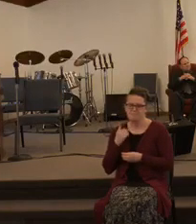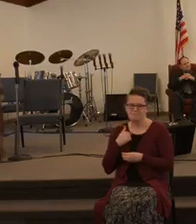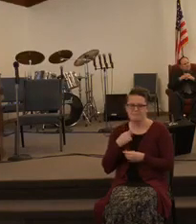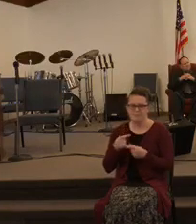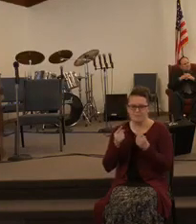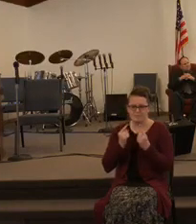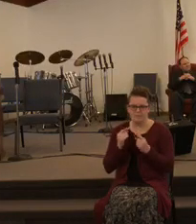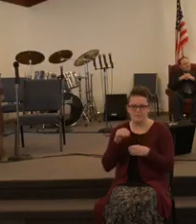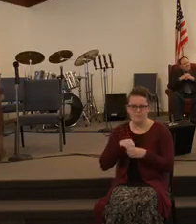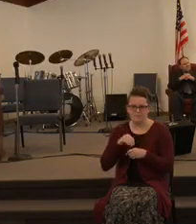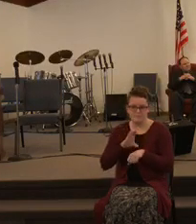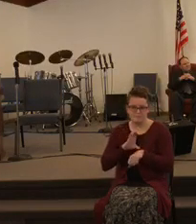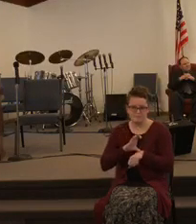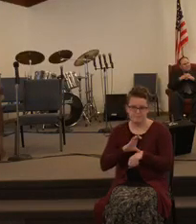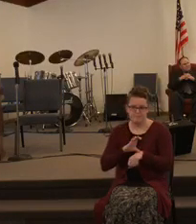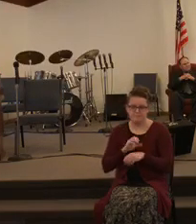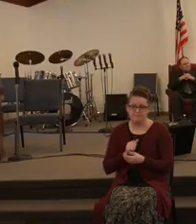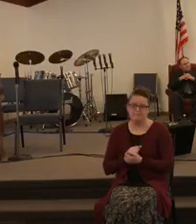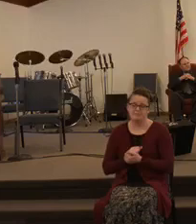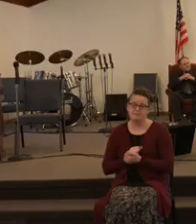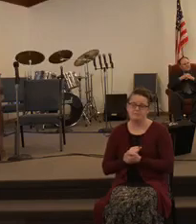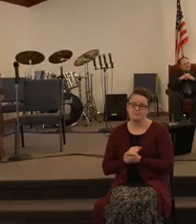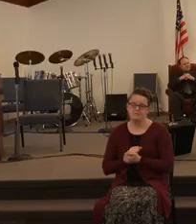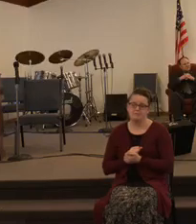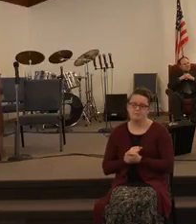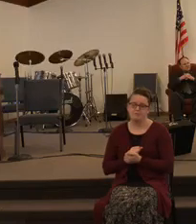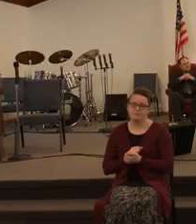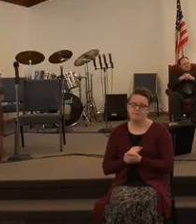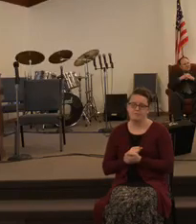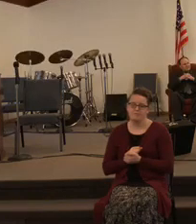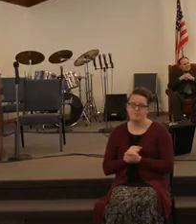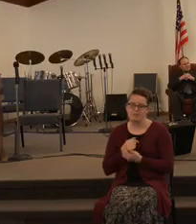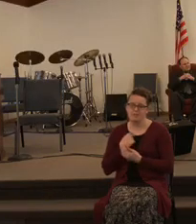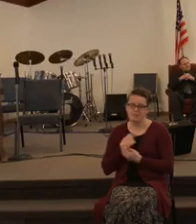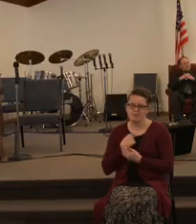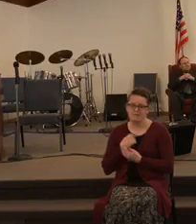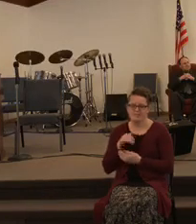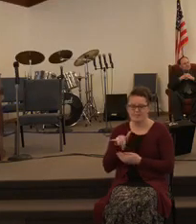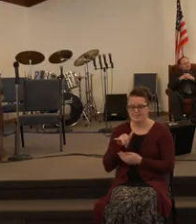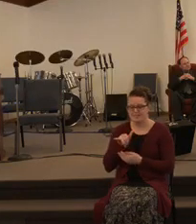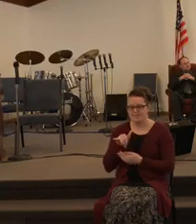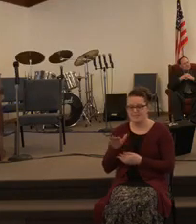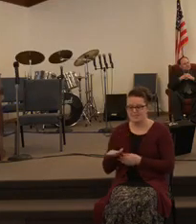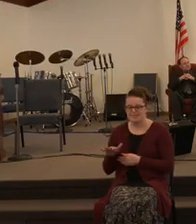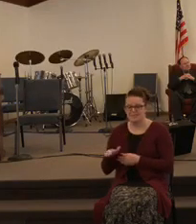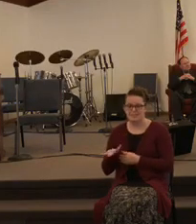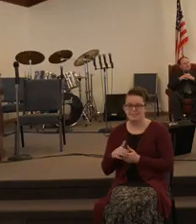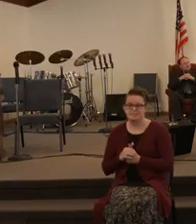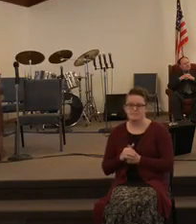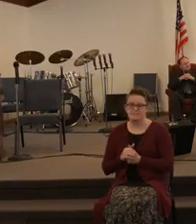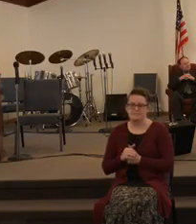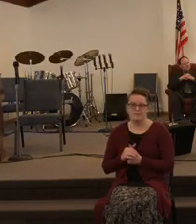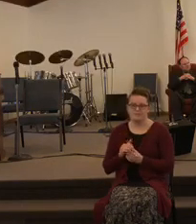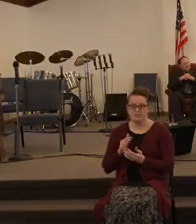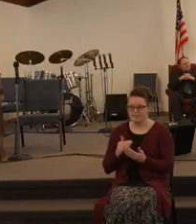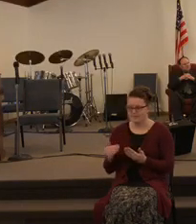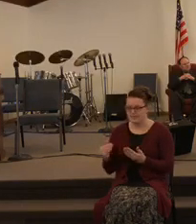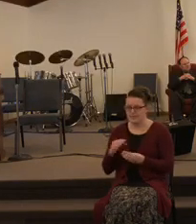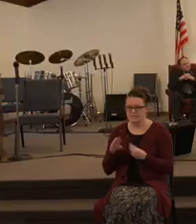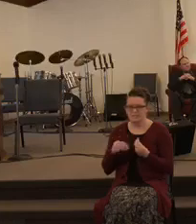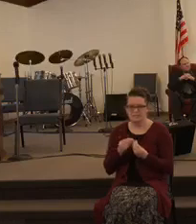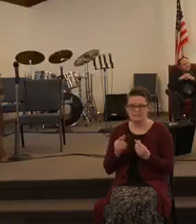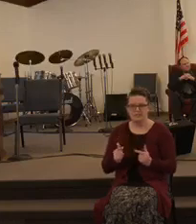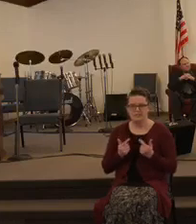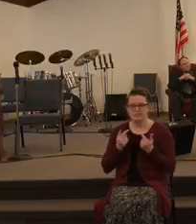I was like anybody else. I was like a child. Sure. Yes, sir. There was things about living